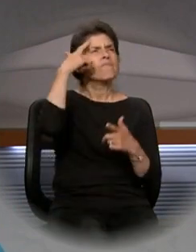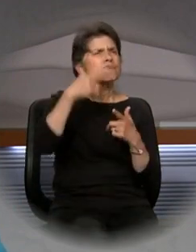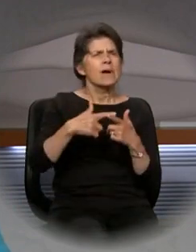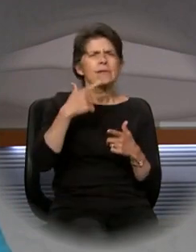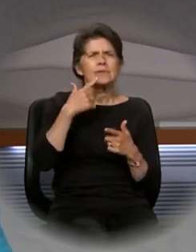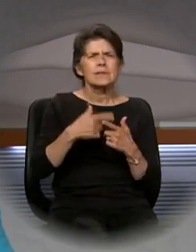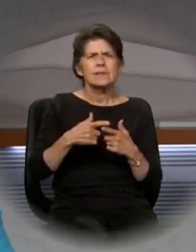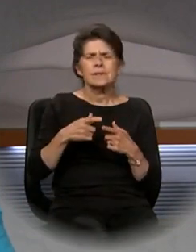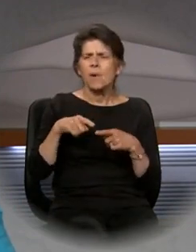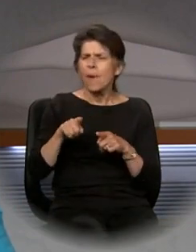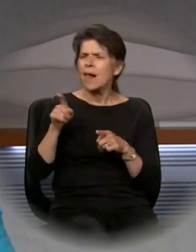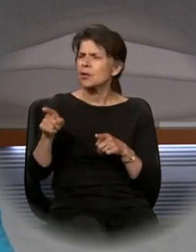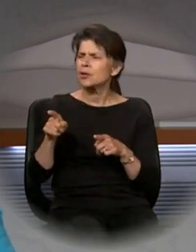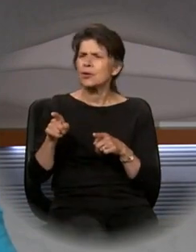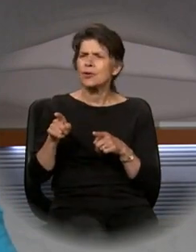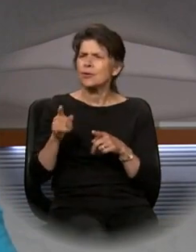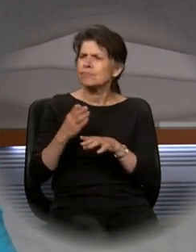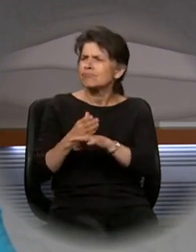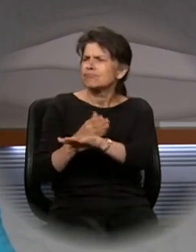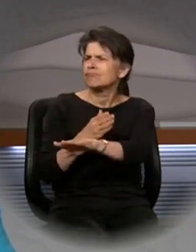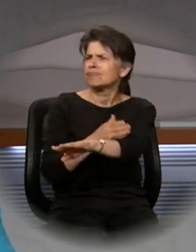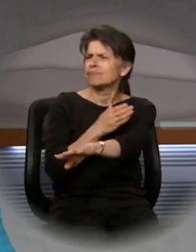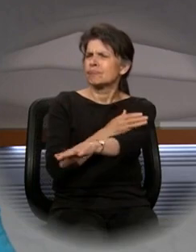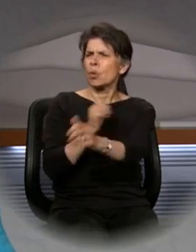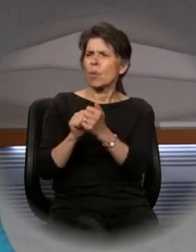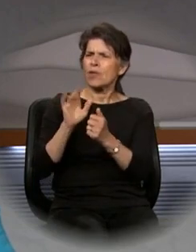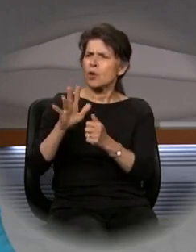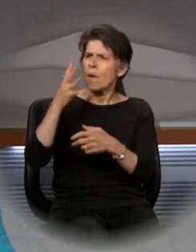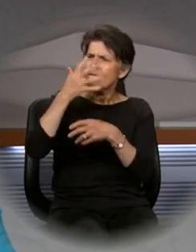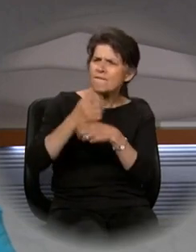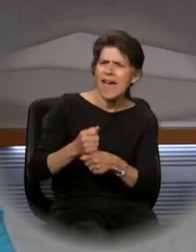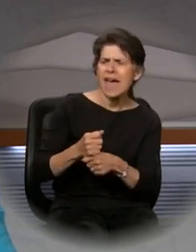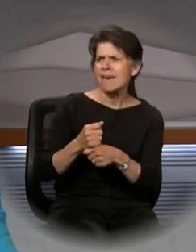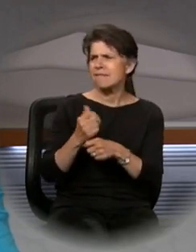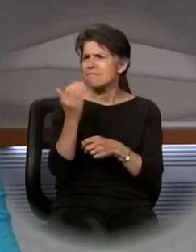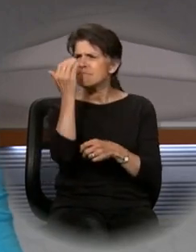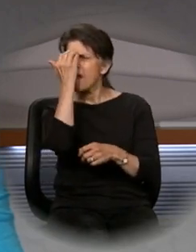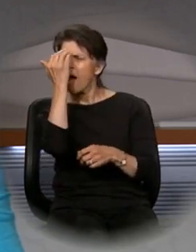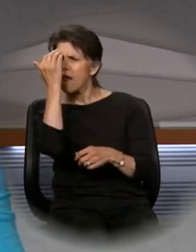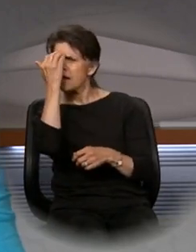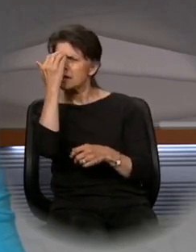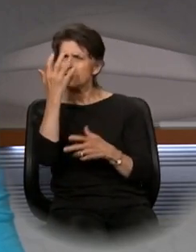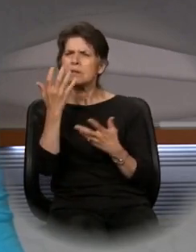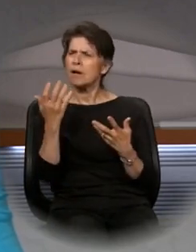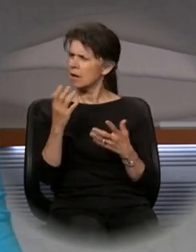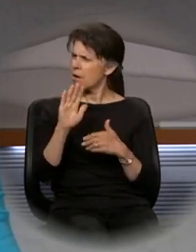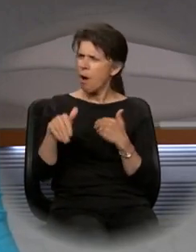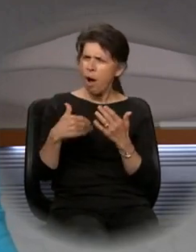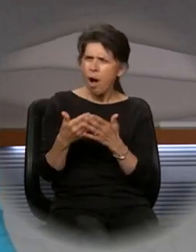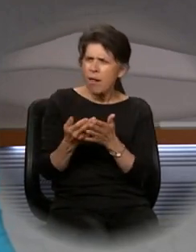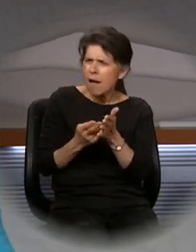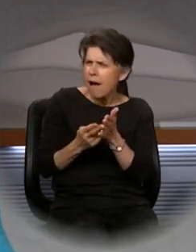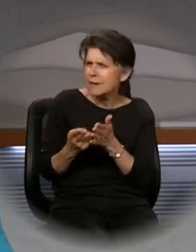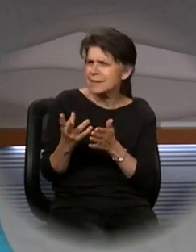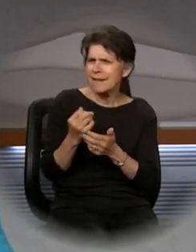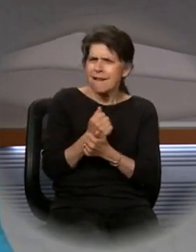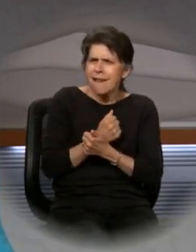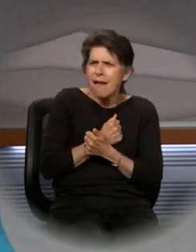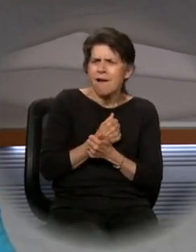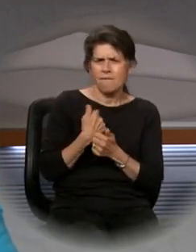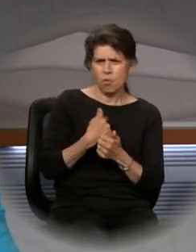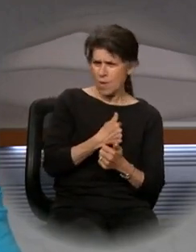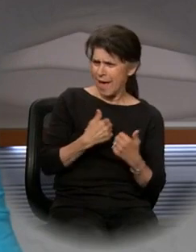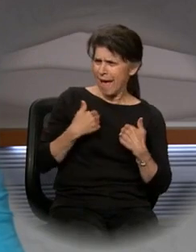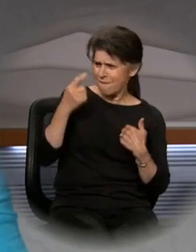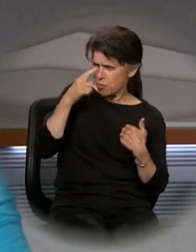you excel in every respect, in faith, discourse, knowledge, all earnestness, and in the love we have for